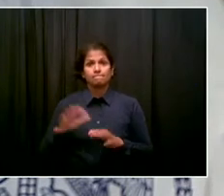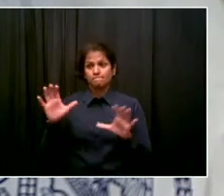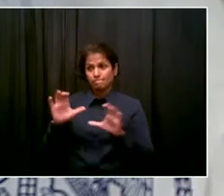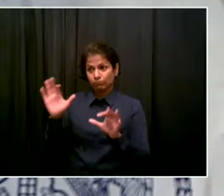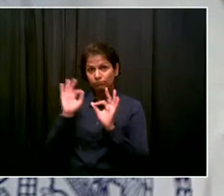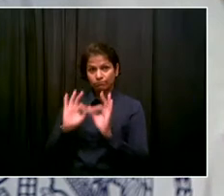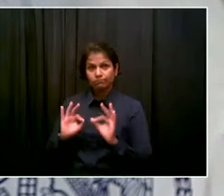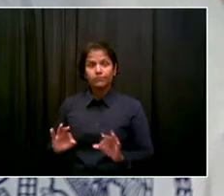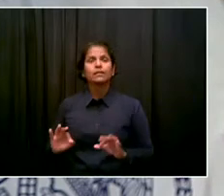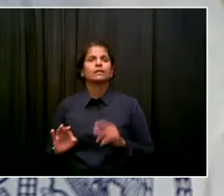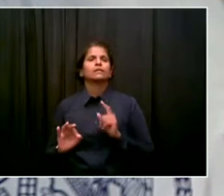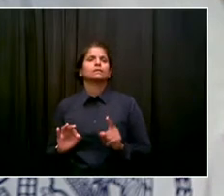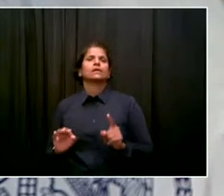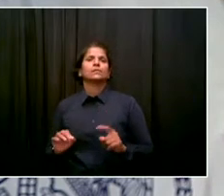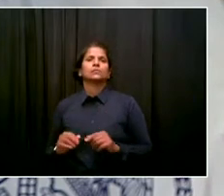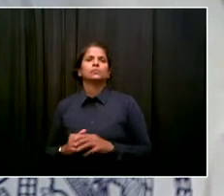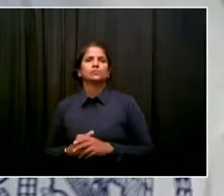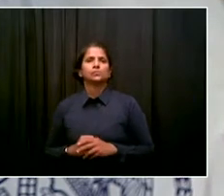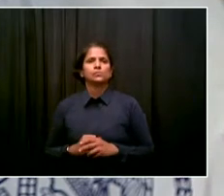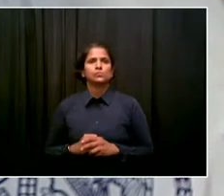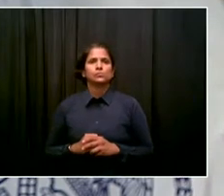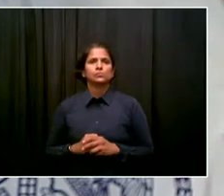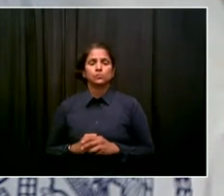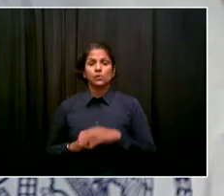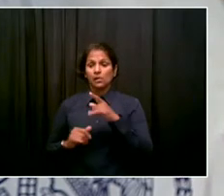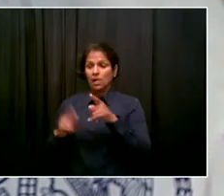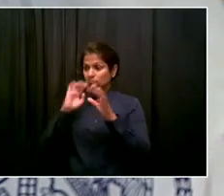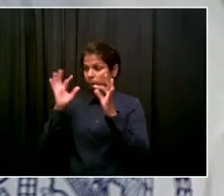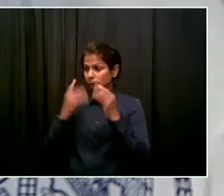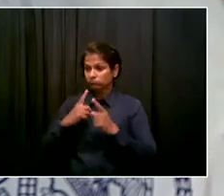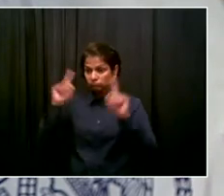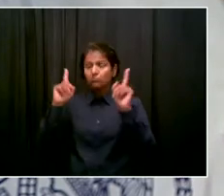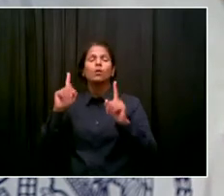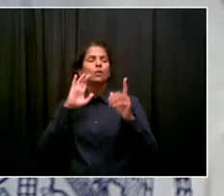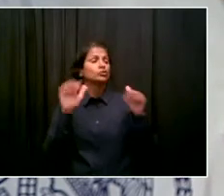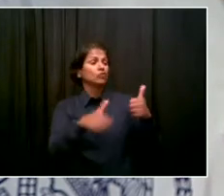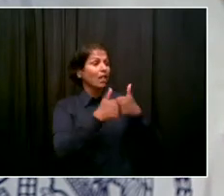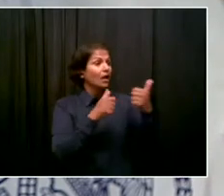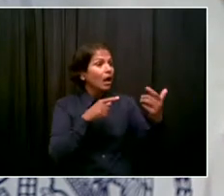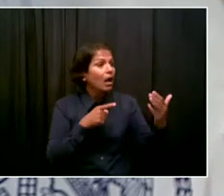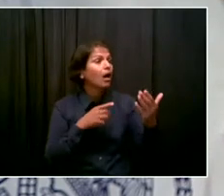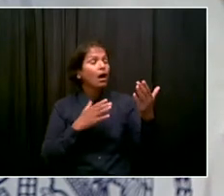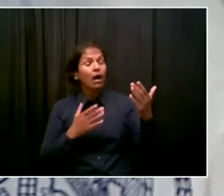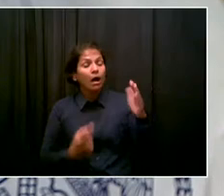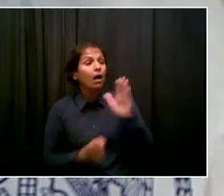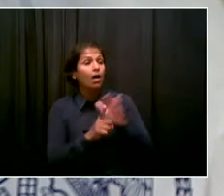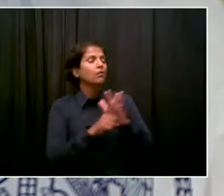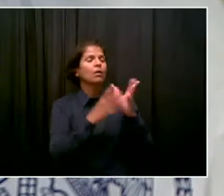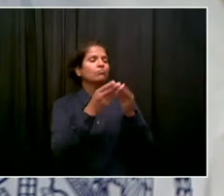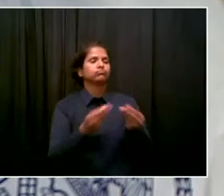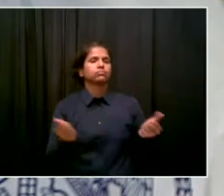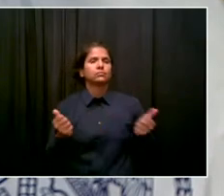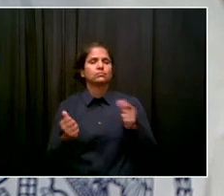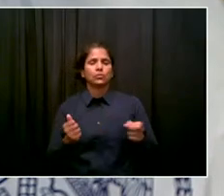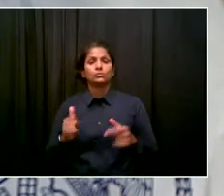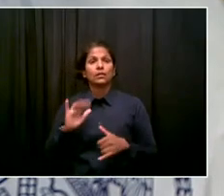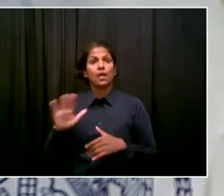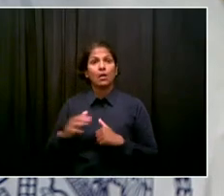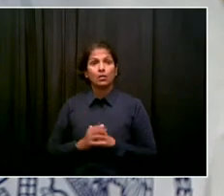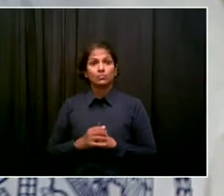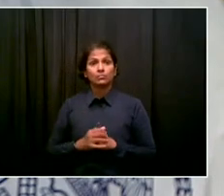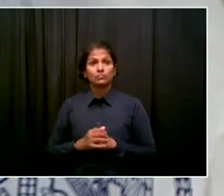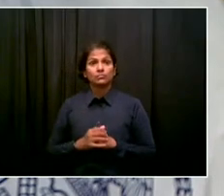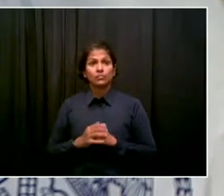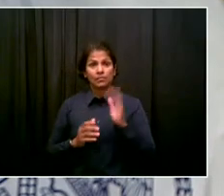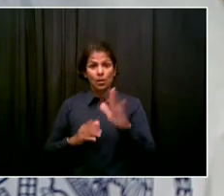Look, we've been through the greatest crisis in the history of New York City. We're coming out of it really fast. COVID, lowest